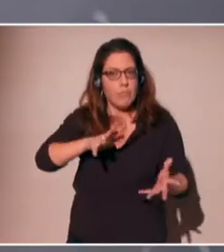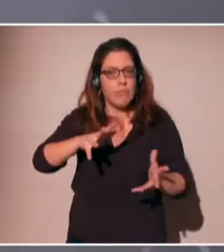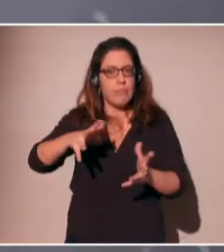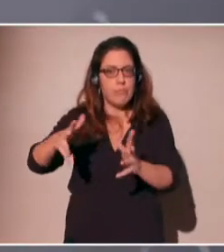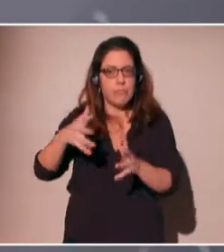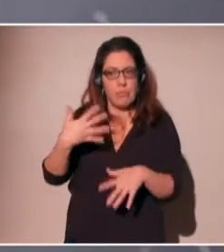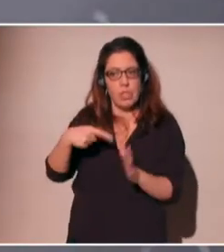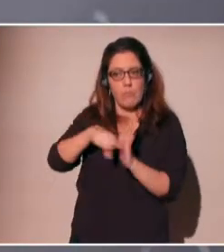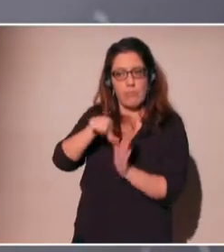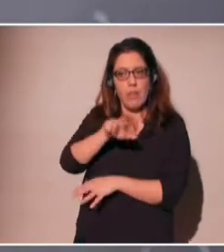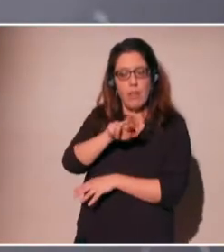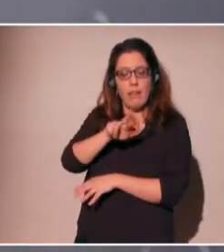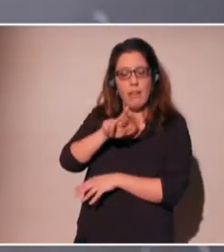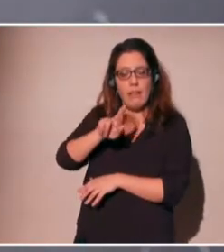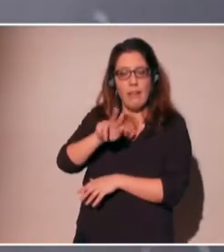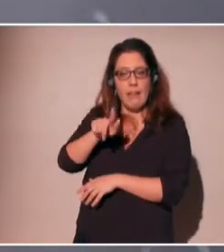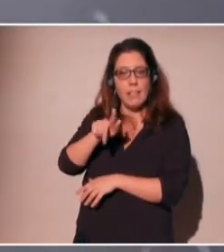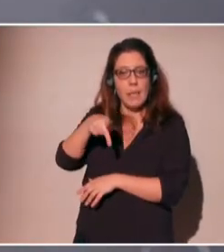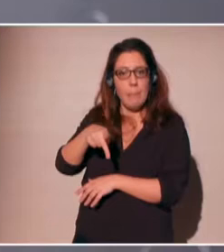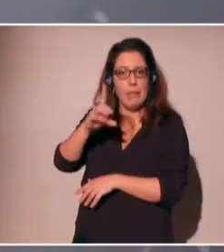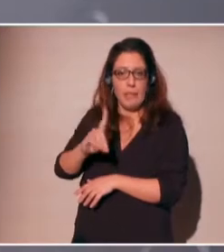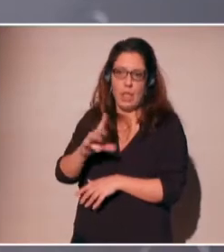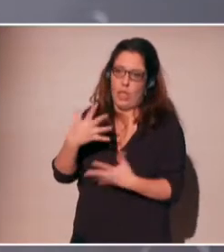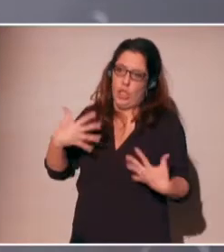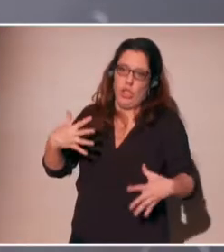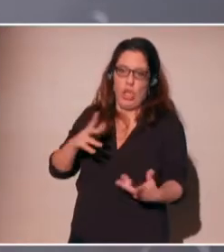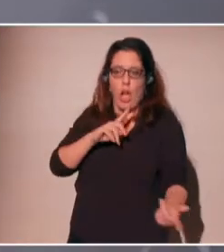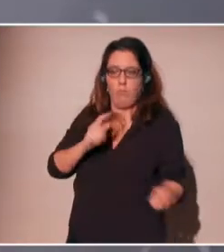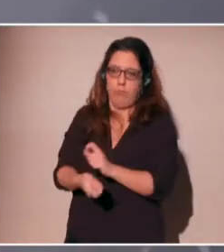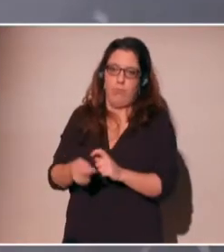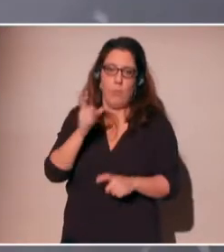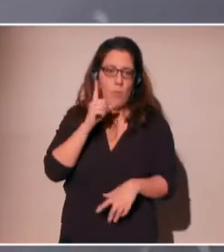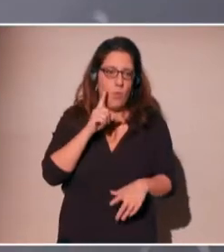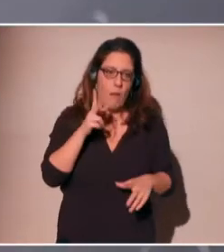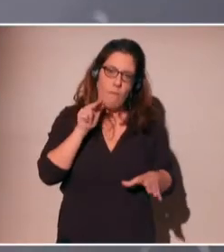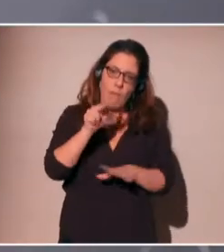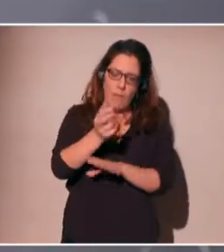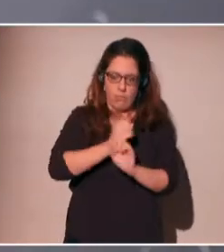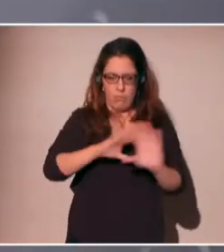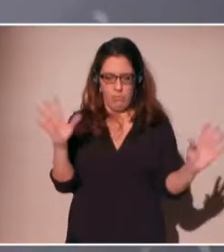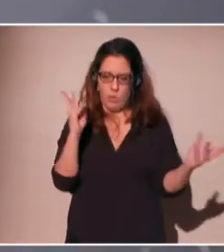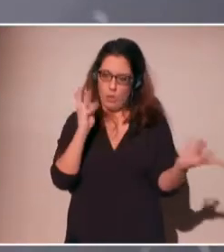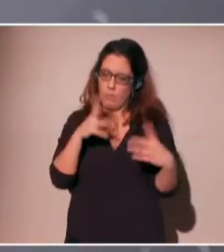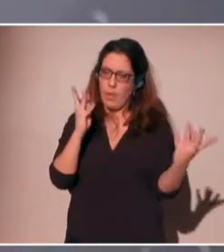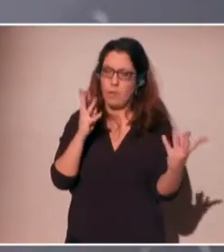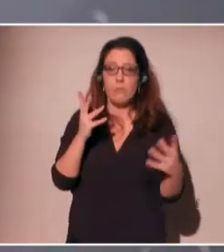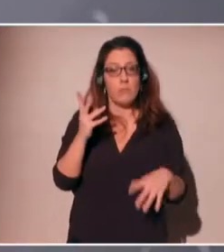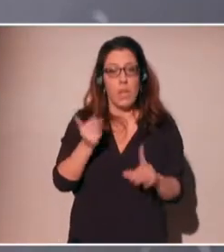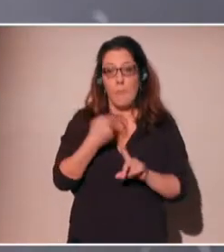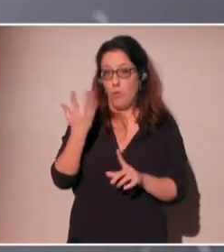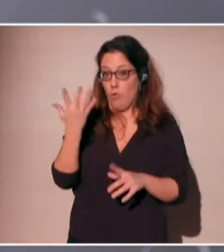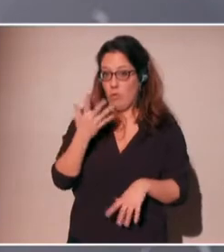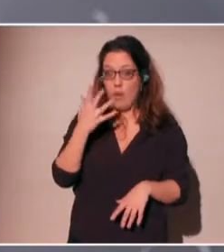June. In itself is a revolution because once it is actually passed and applied, we will have greater transparency.